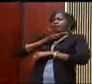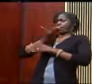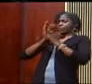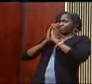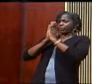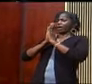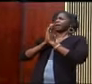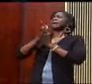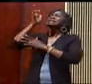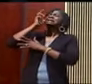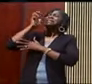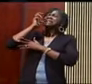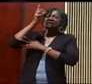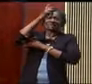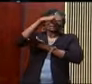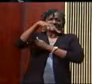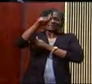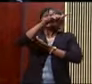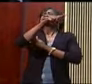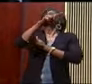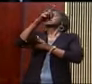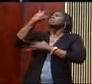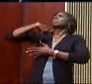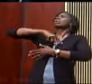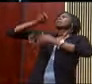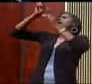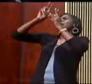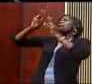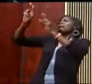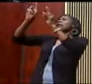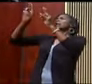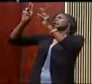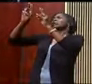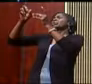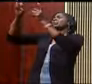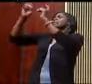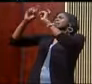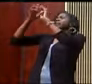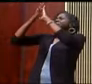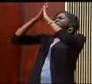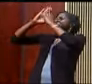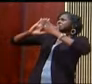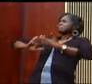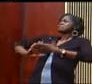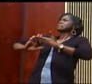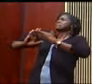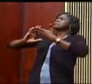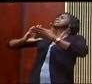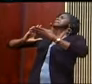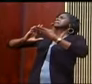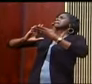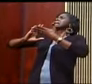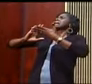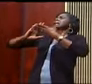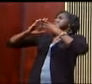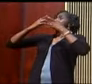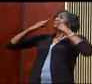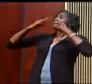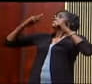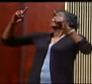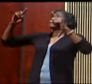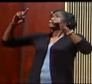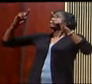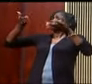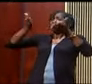who delight in honoring you. Please grant me success today by making the king favorable to